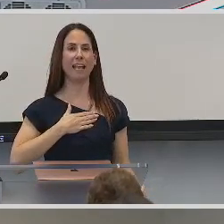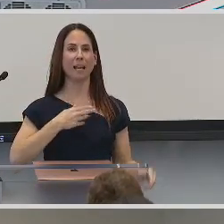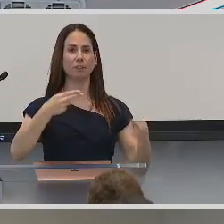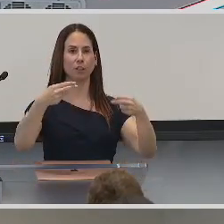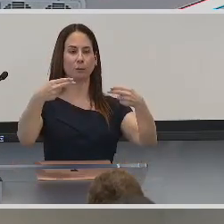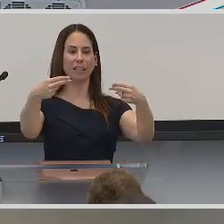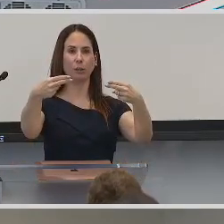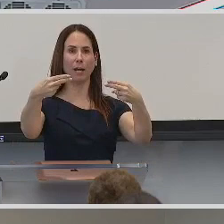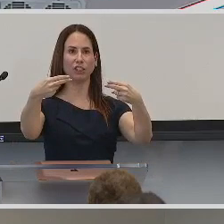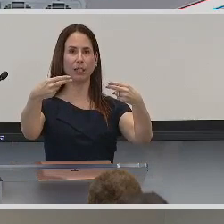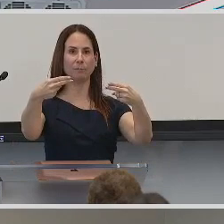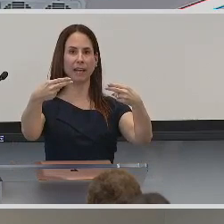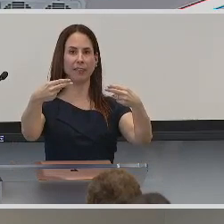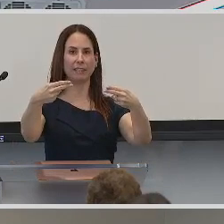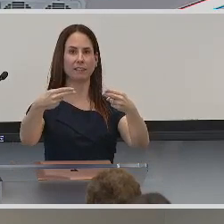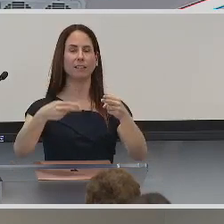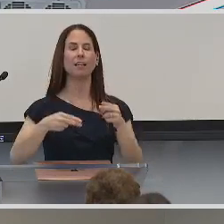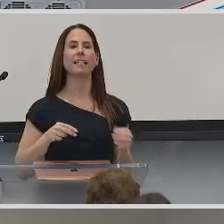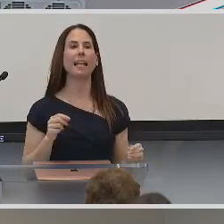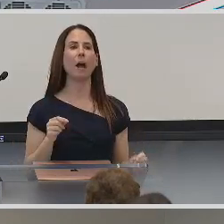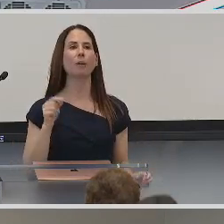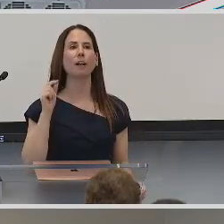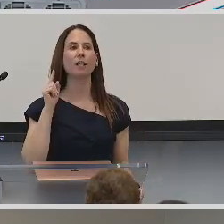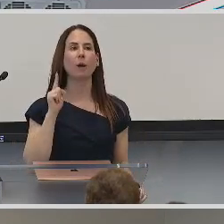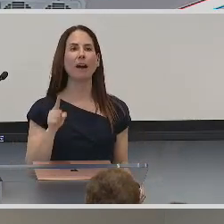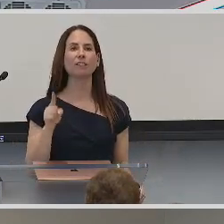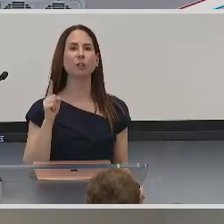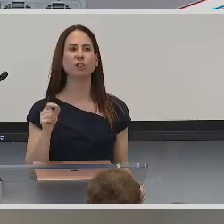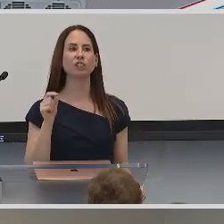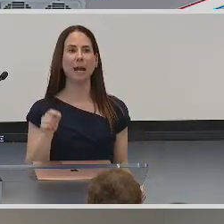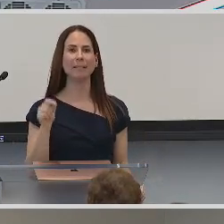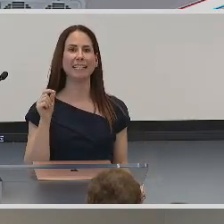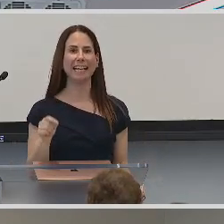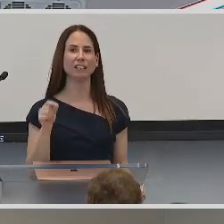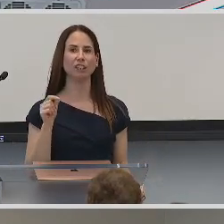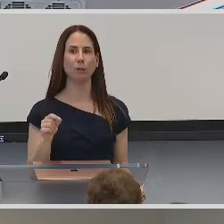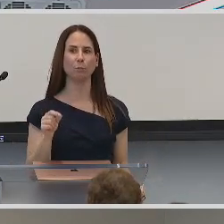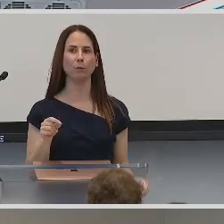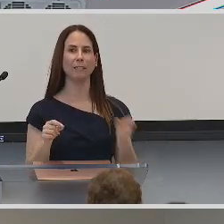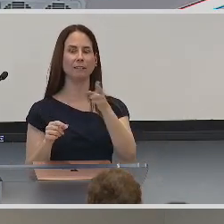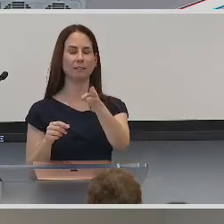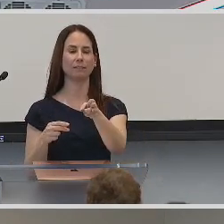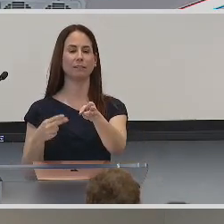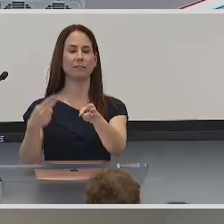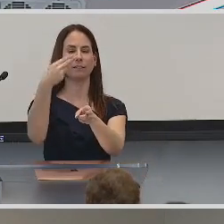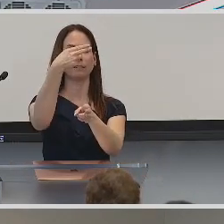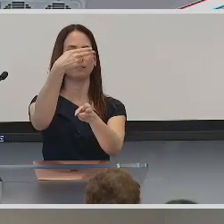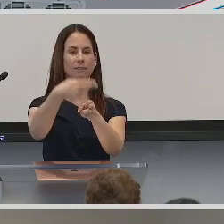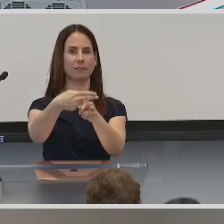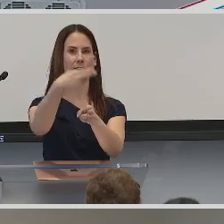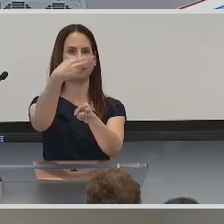And then names, and you make two handshaves like this. Now you have to use your dominant hand to do the movement.